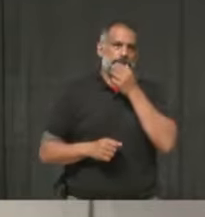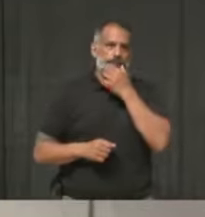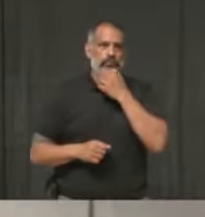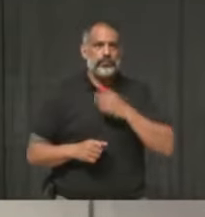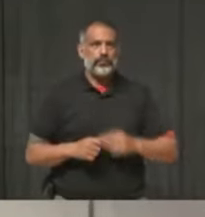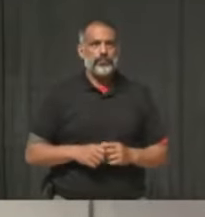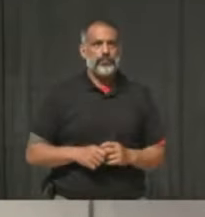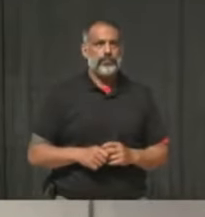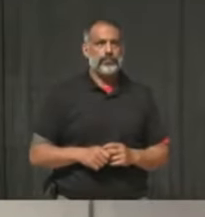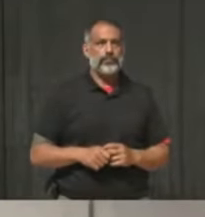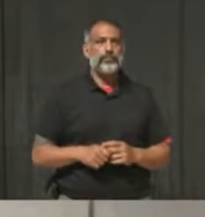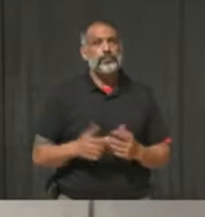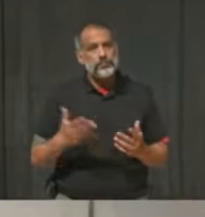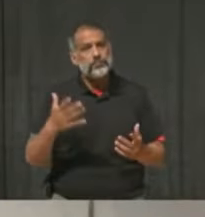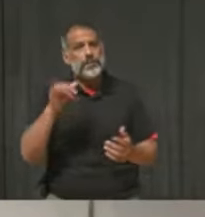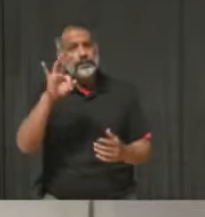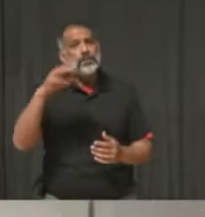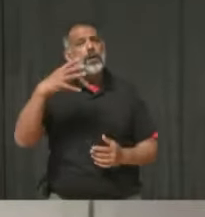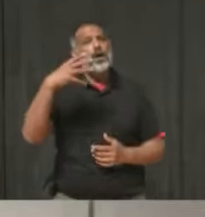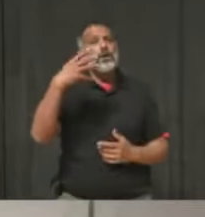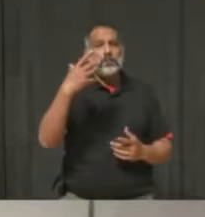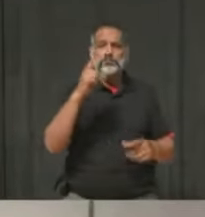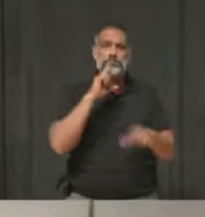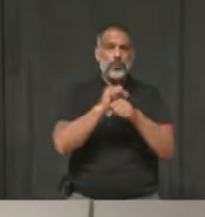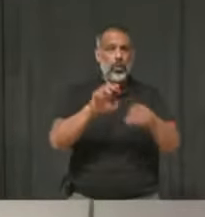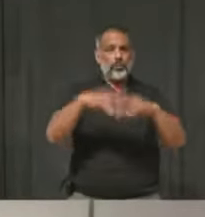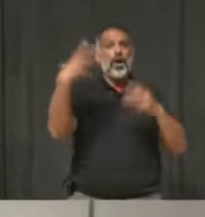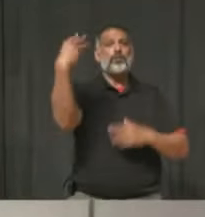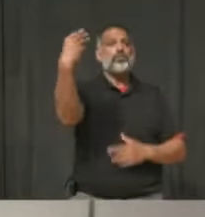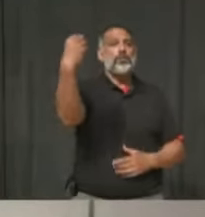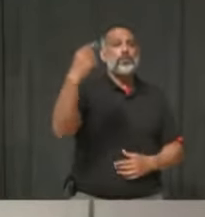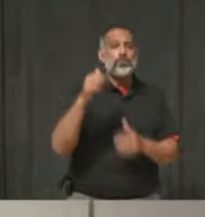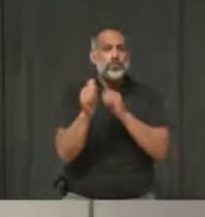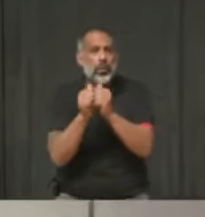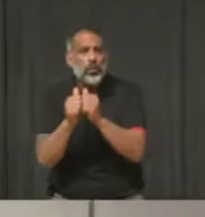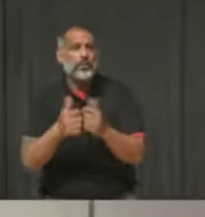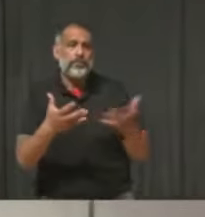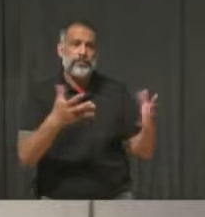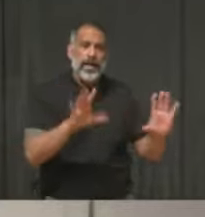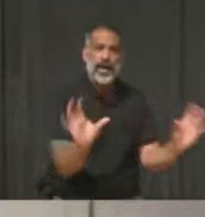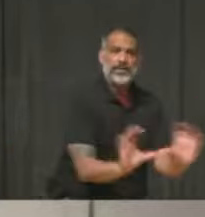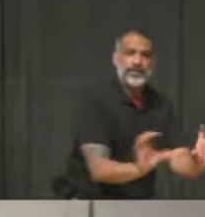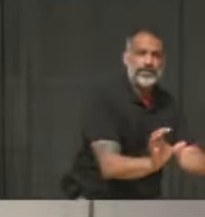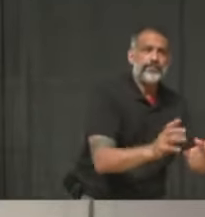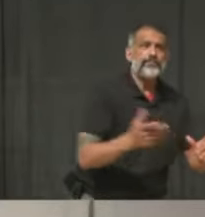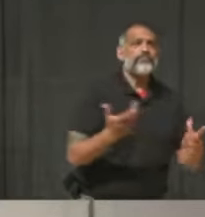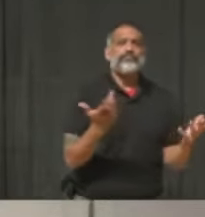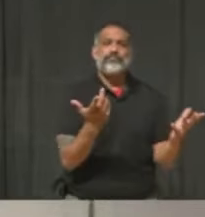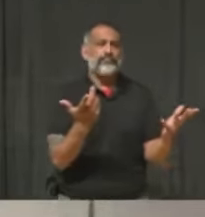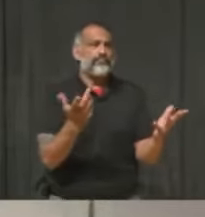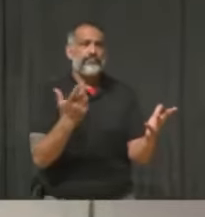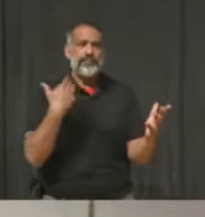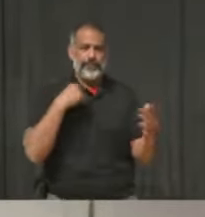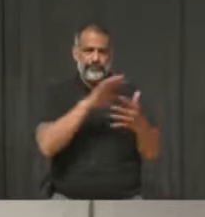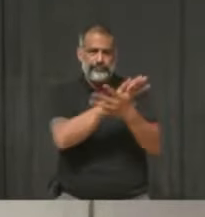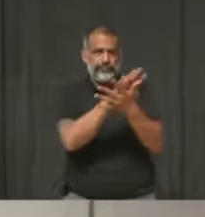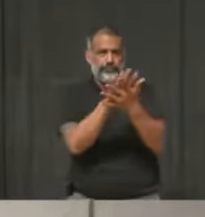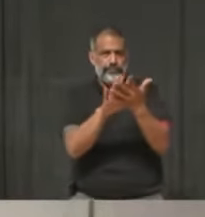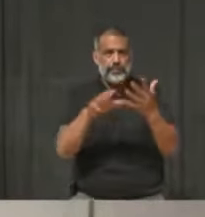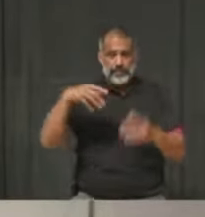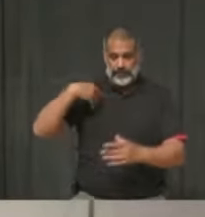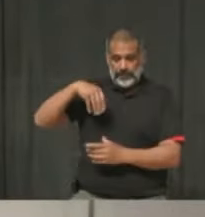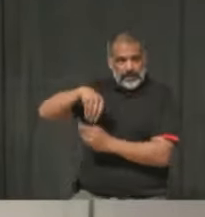the direction of opening outdoor spaces, this doesn't mean that we can let go of the restrictions indoors.